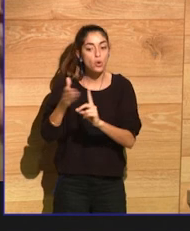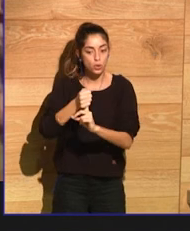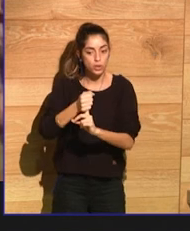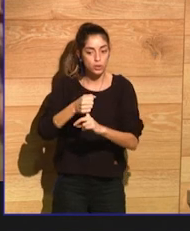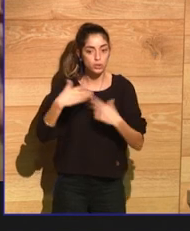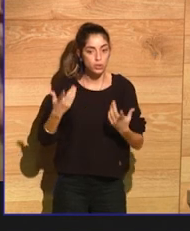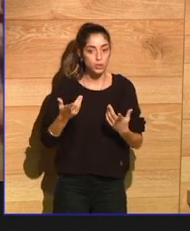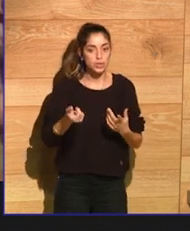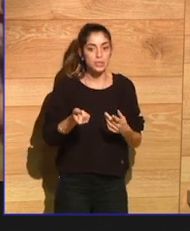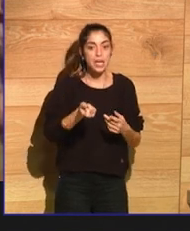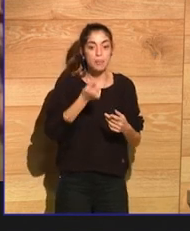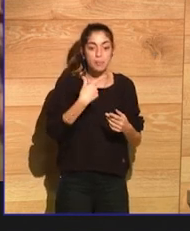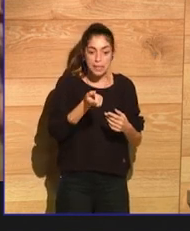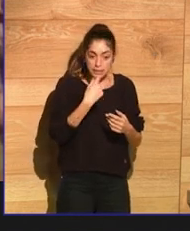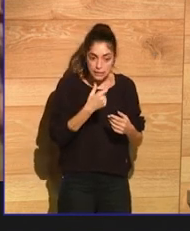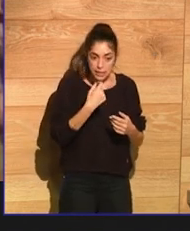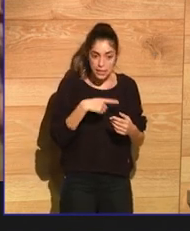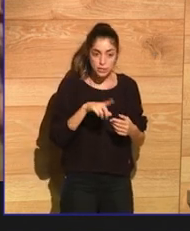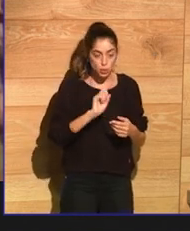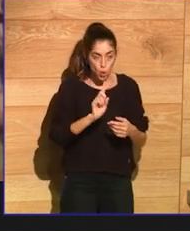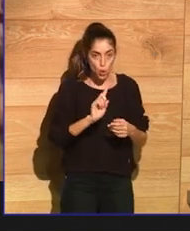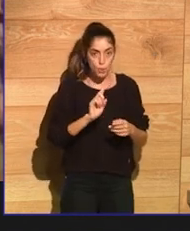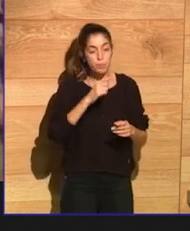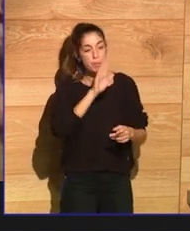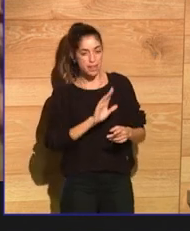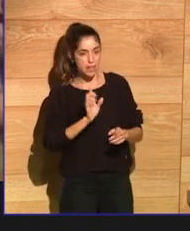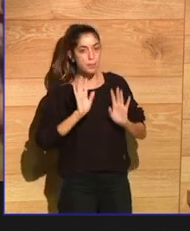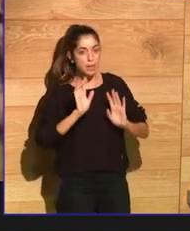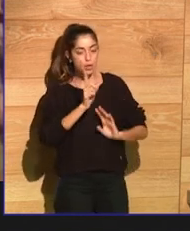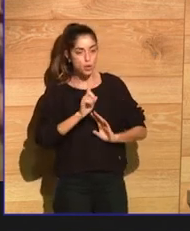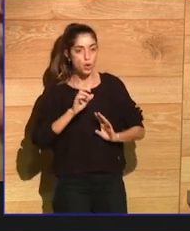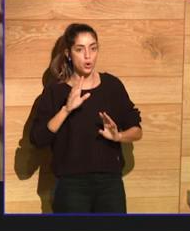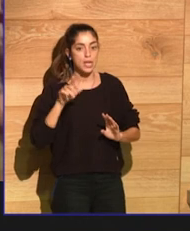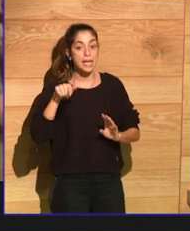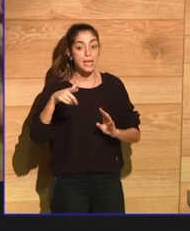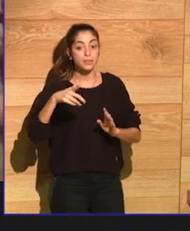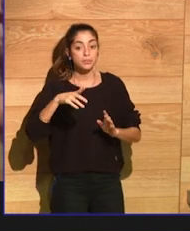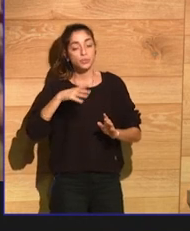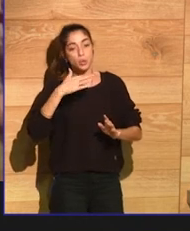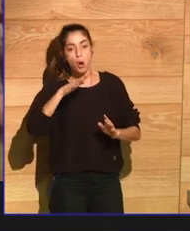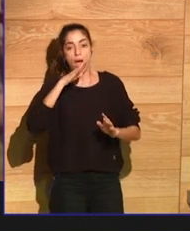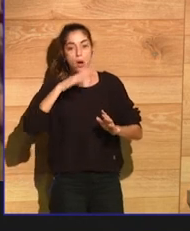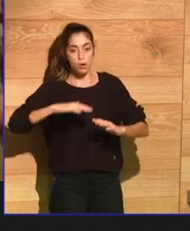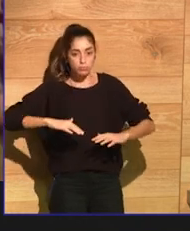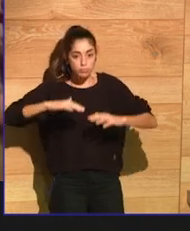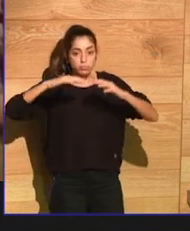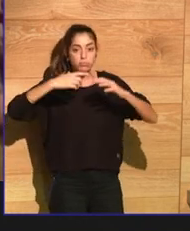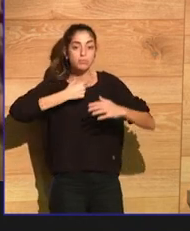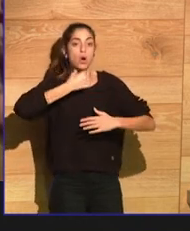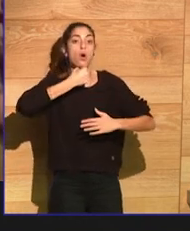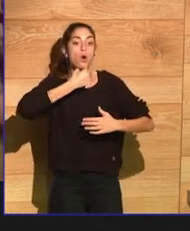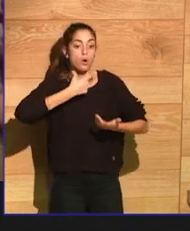And I felt extremely sad that she was dead. I wish I had had a chance to meet her.